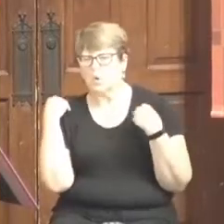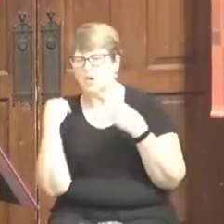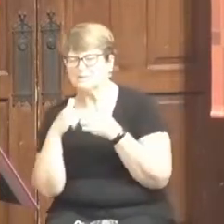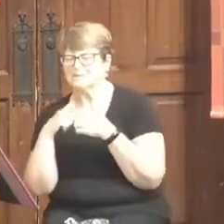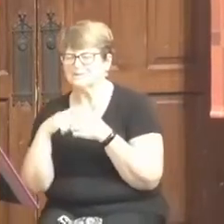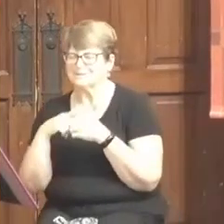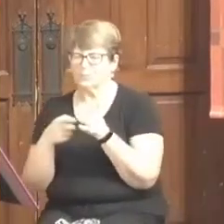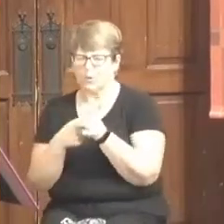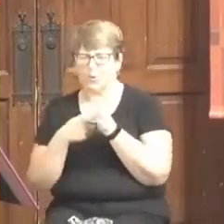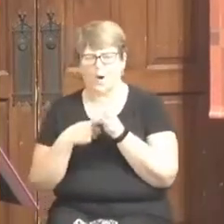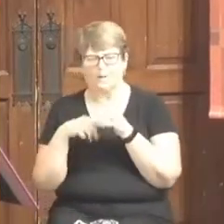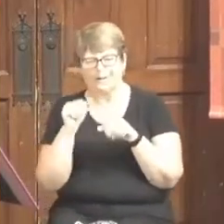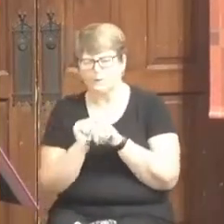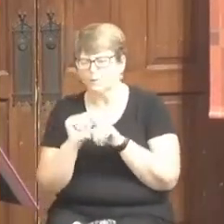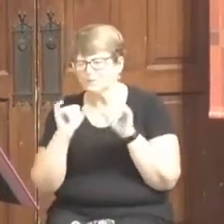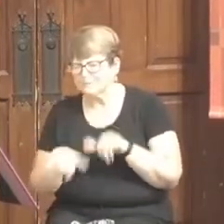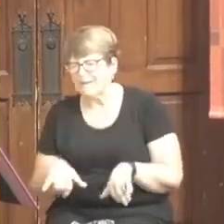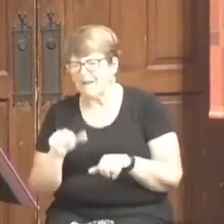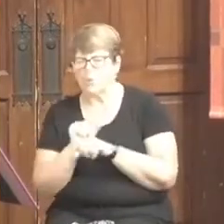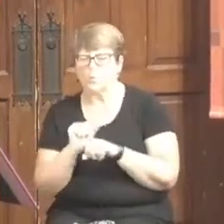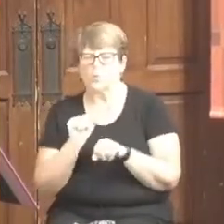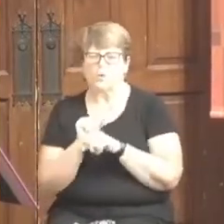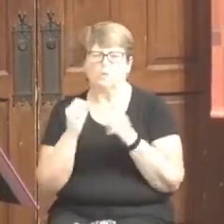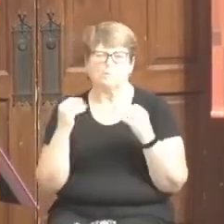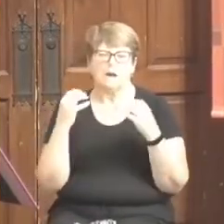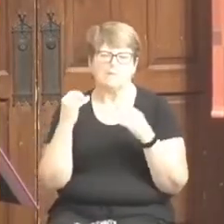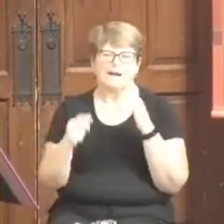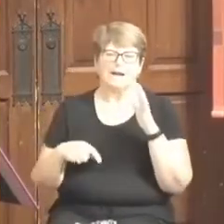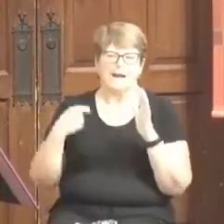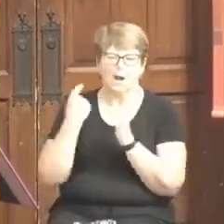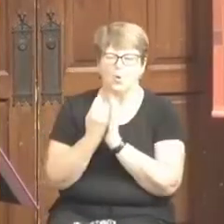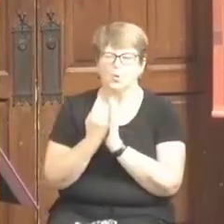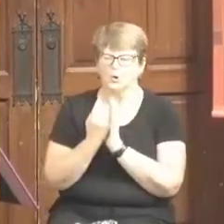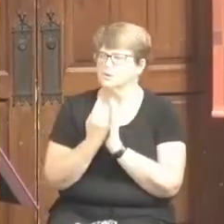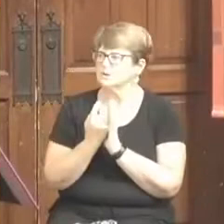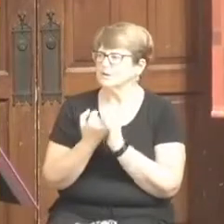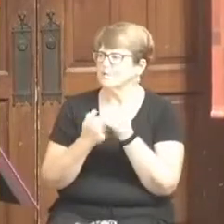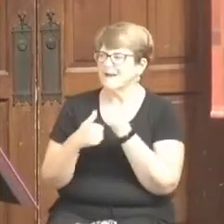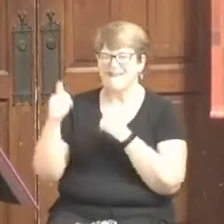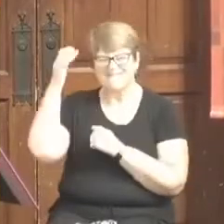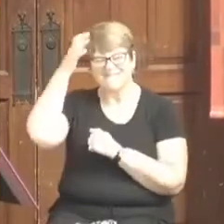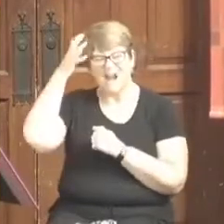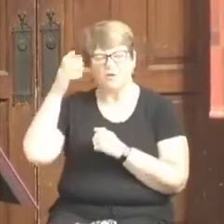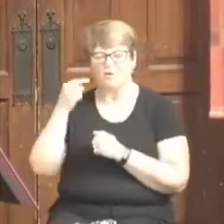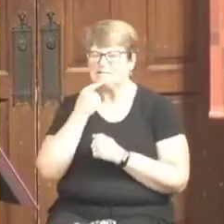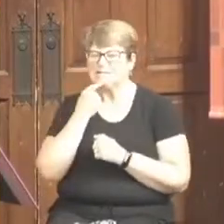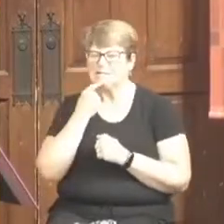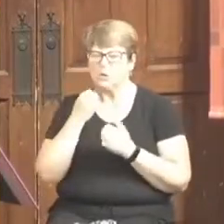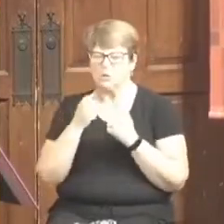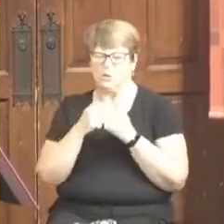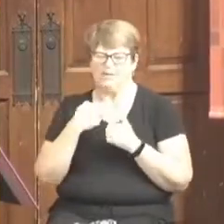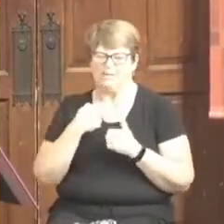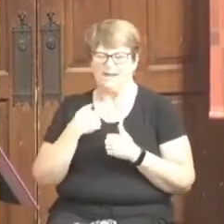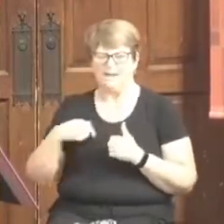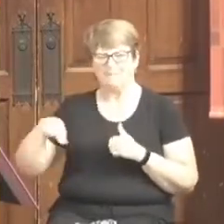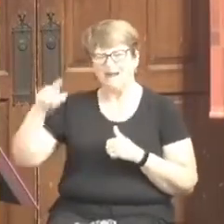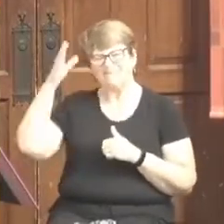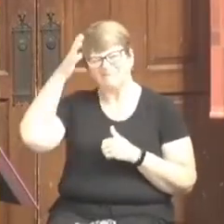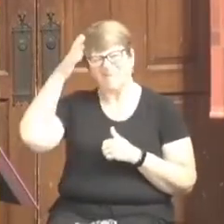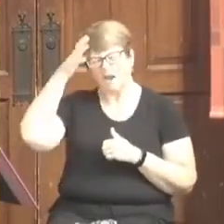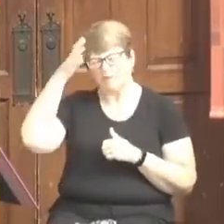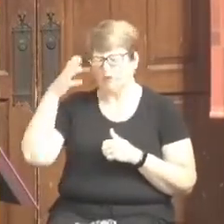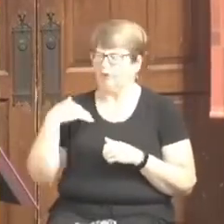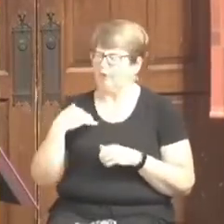that he was doing. And then he said, and my father's disappointed in me. My father's a head chemist at a chemical